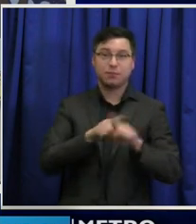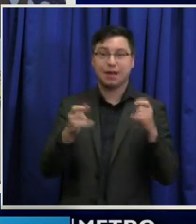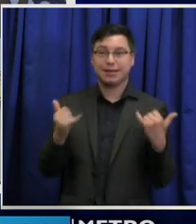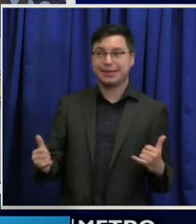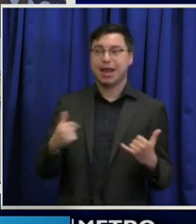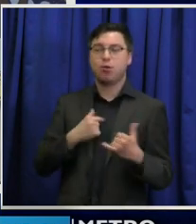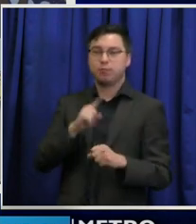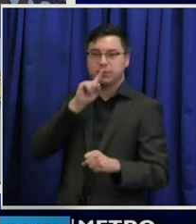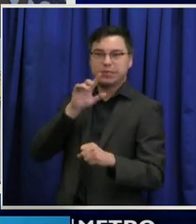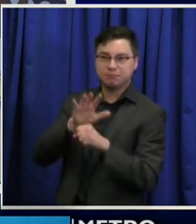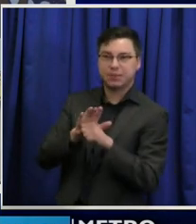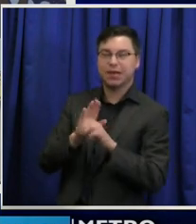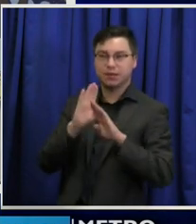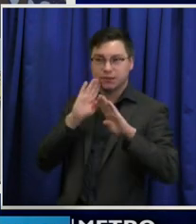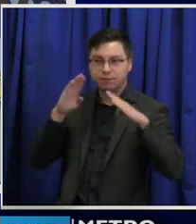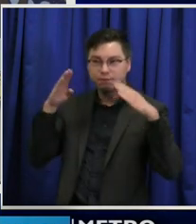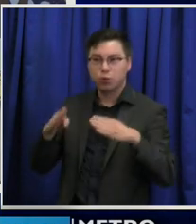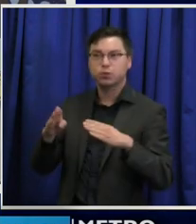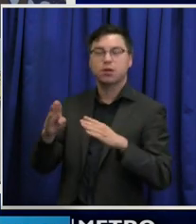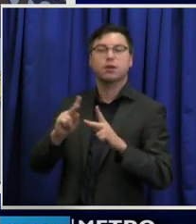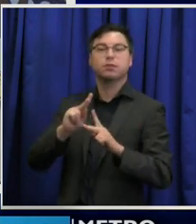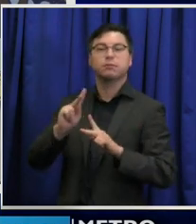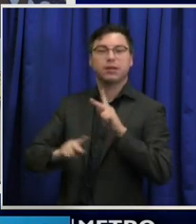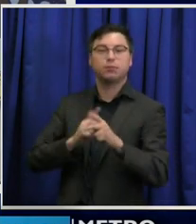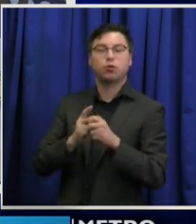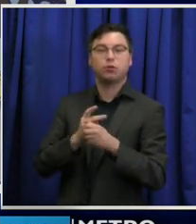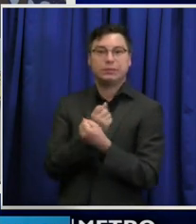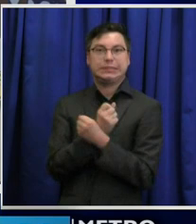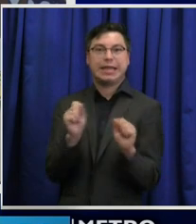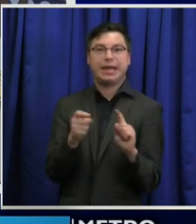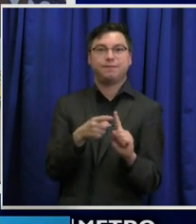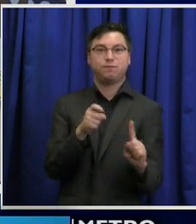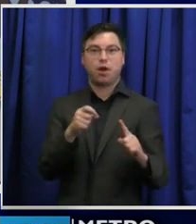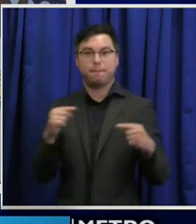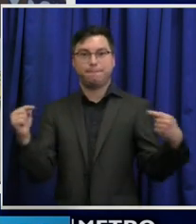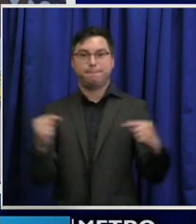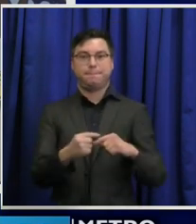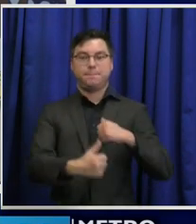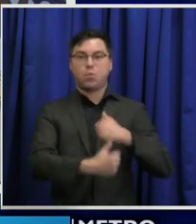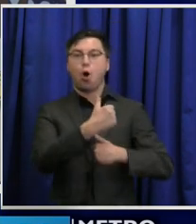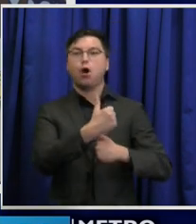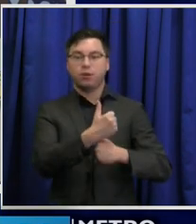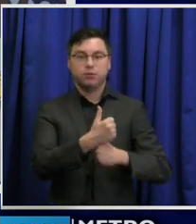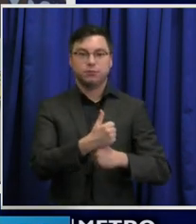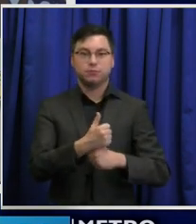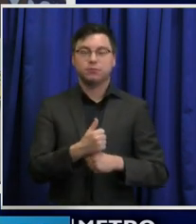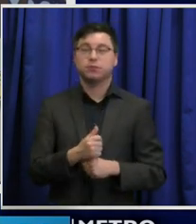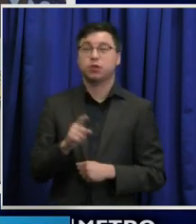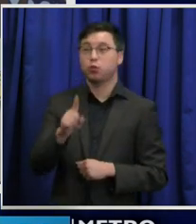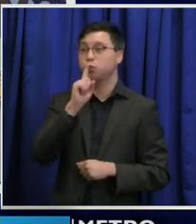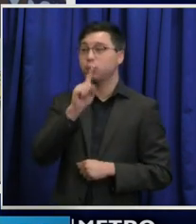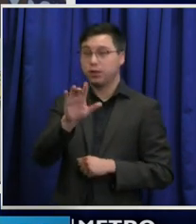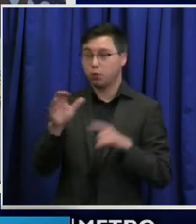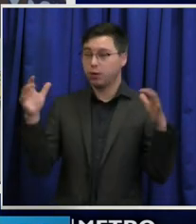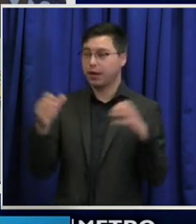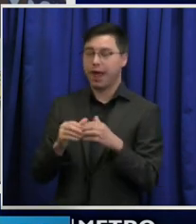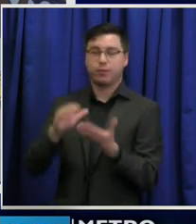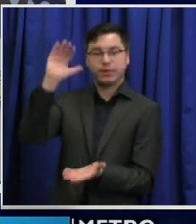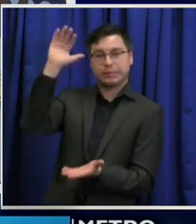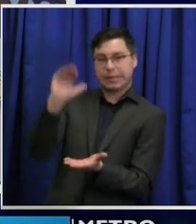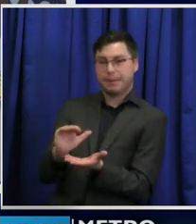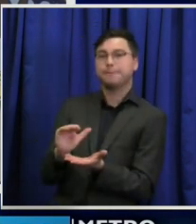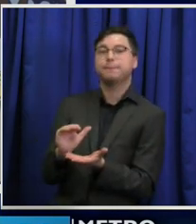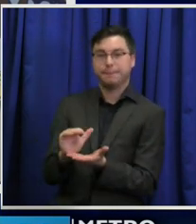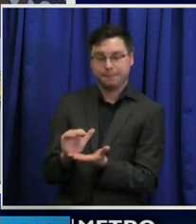keeping people safe from harm. So limit your gathering sizes to just a few people that you know have been in your bubble.